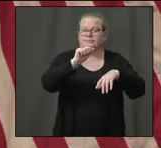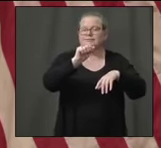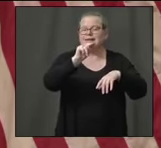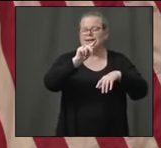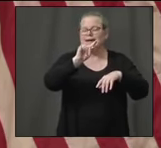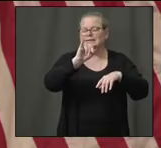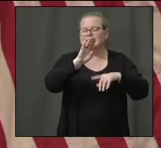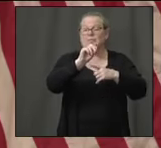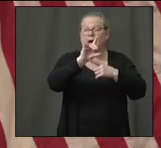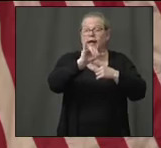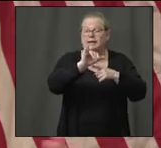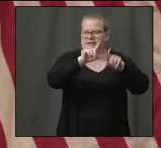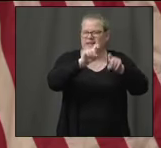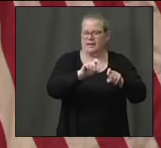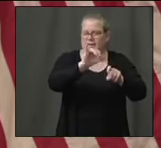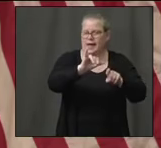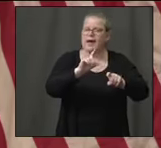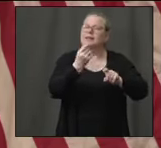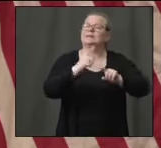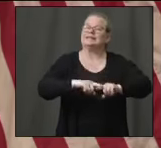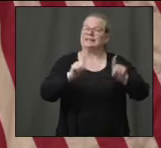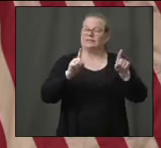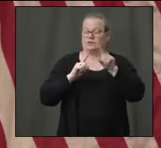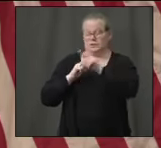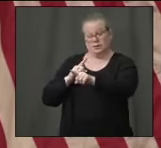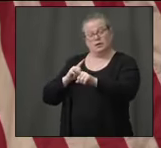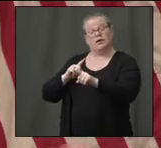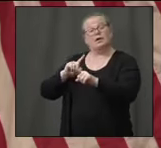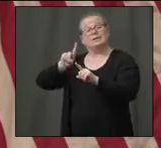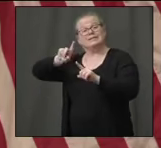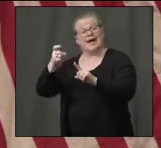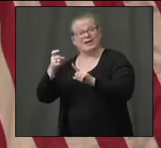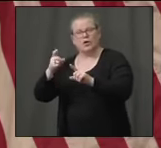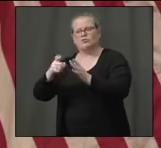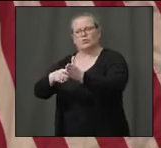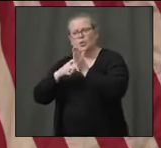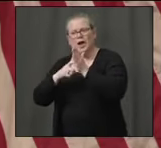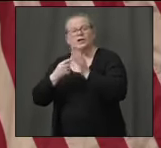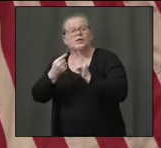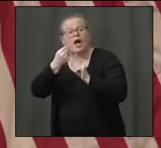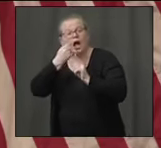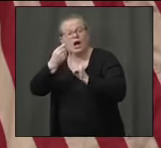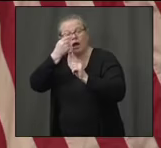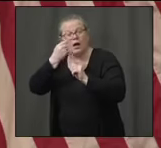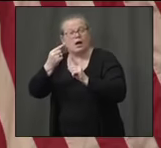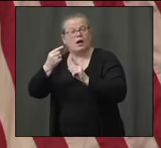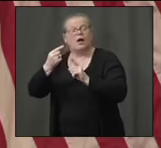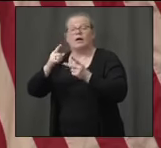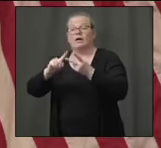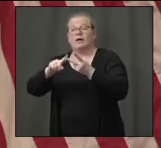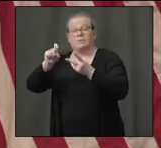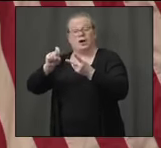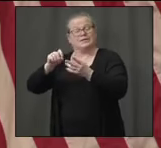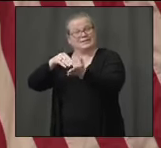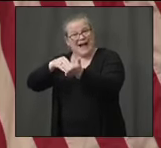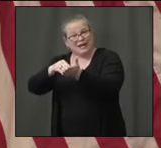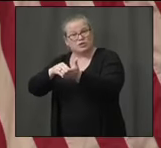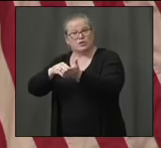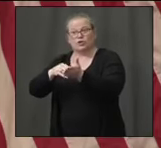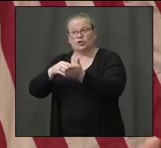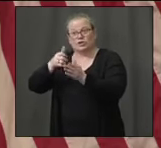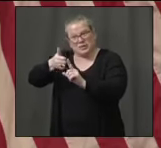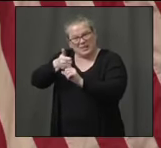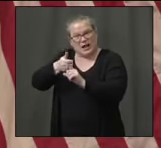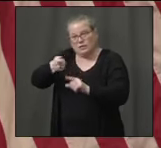or throat swab. It requires a healthcare professional. It requires that professional to be suited up in PPE. It's much more cumbersome to get the